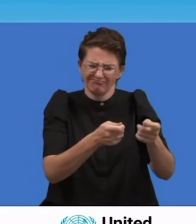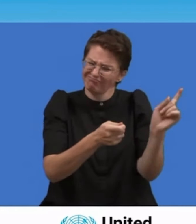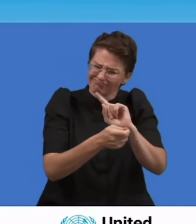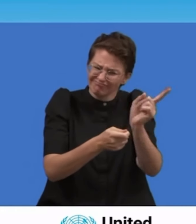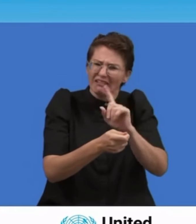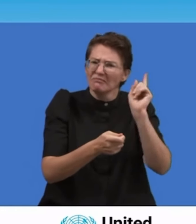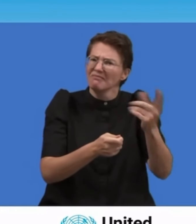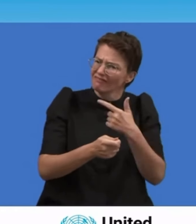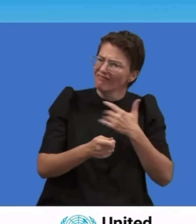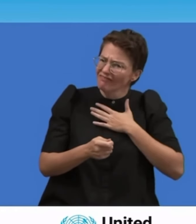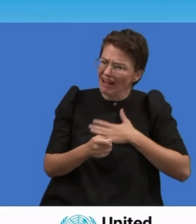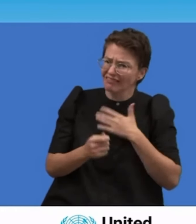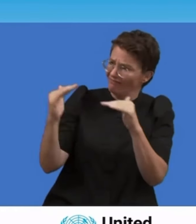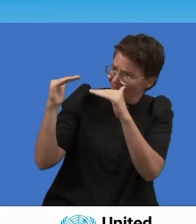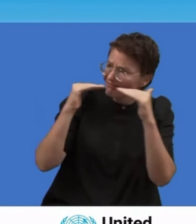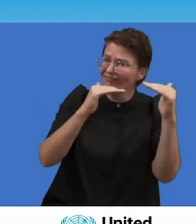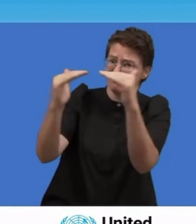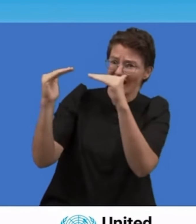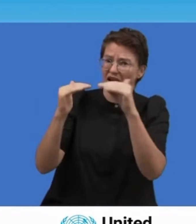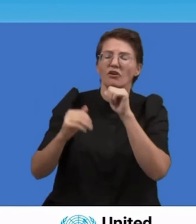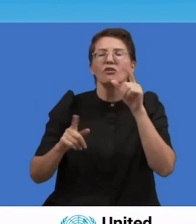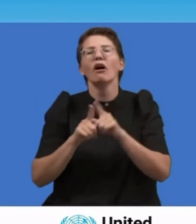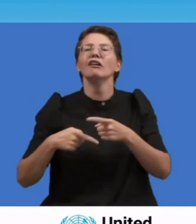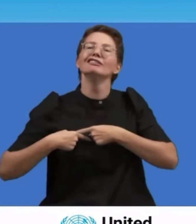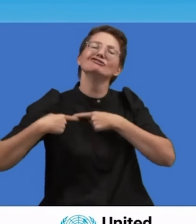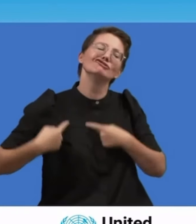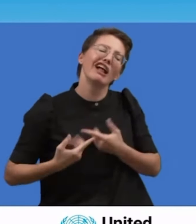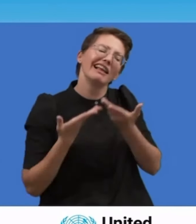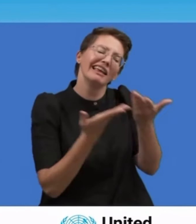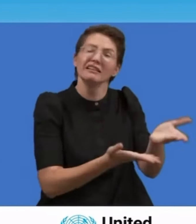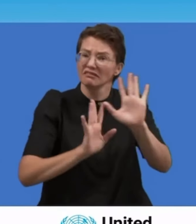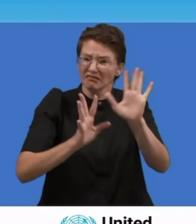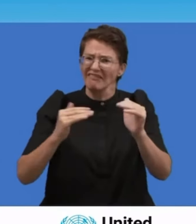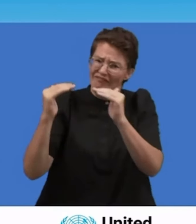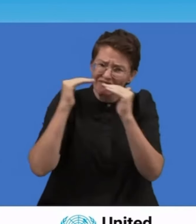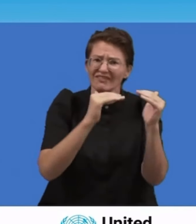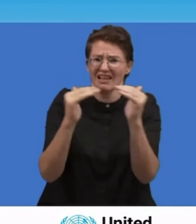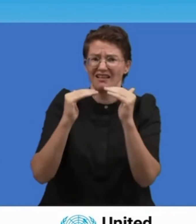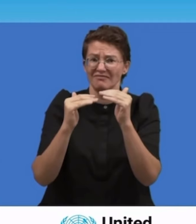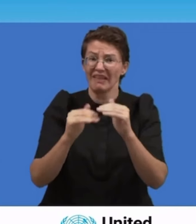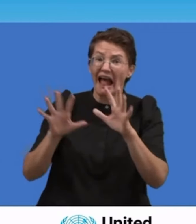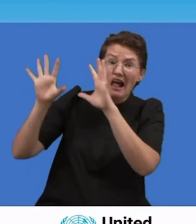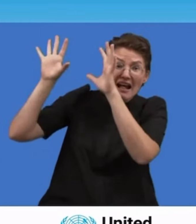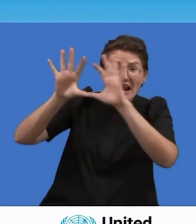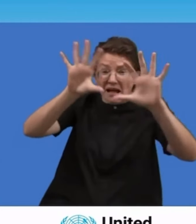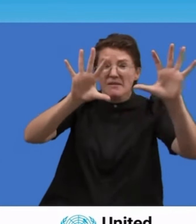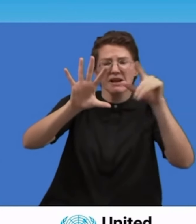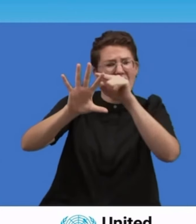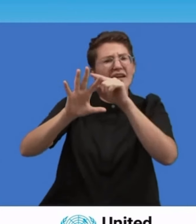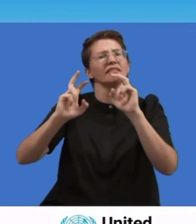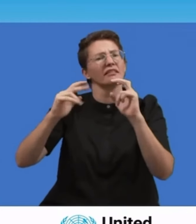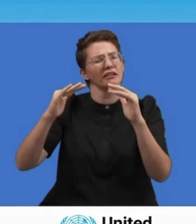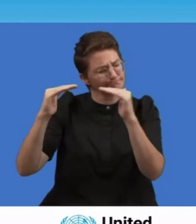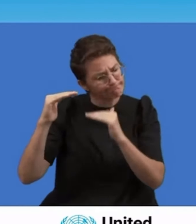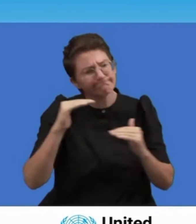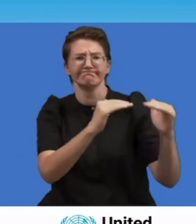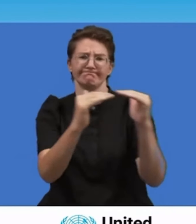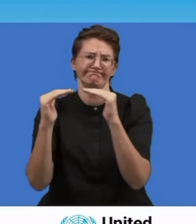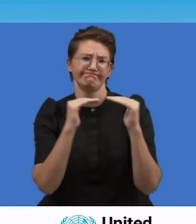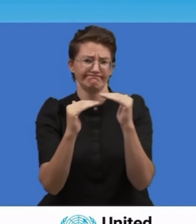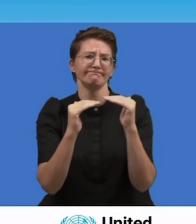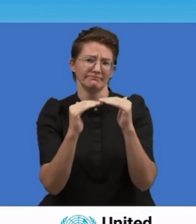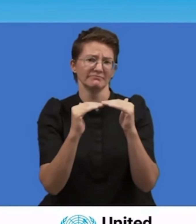education, food, health care, housing, and the dignity of work. The pandemic exacerbated this